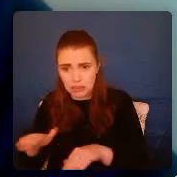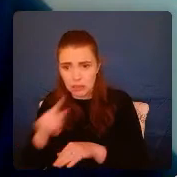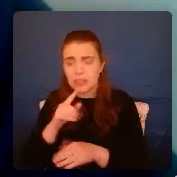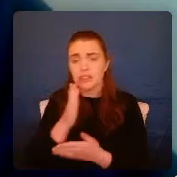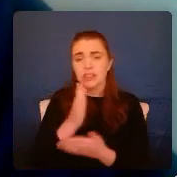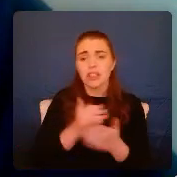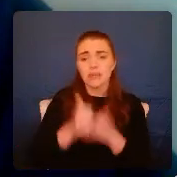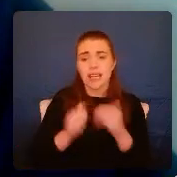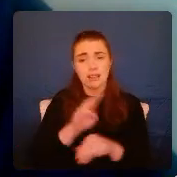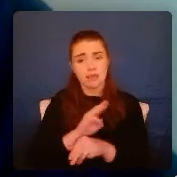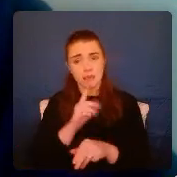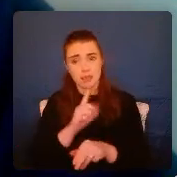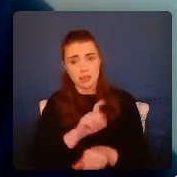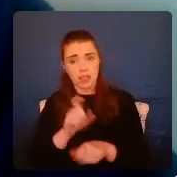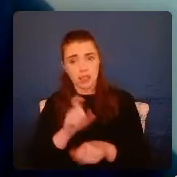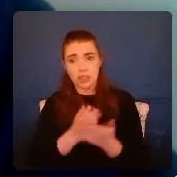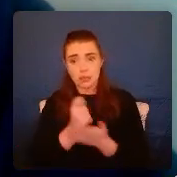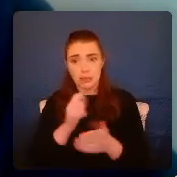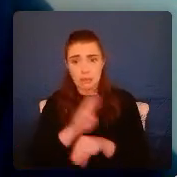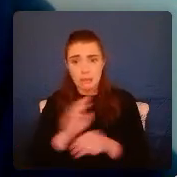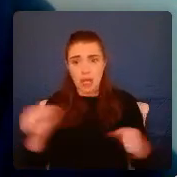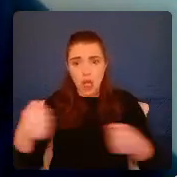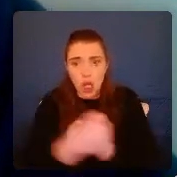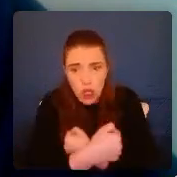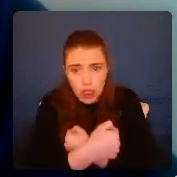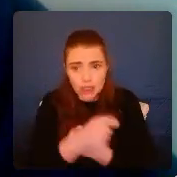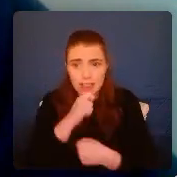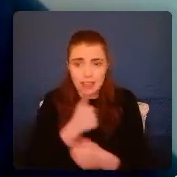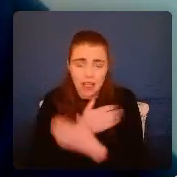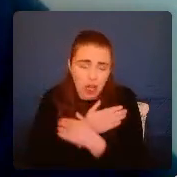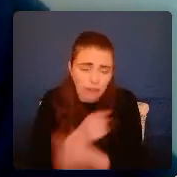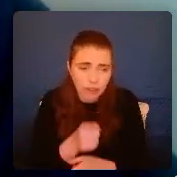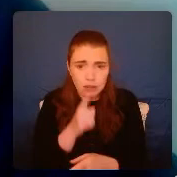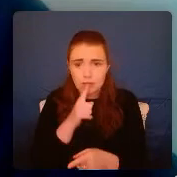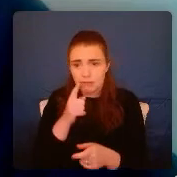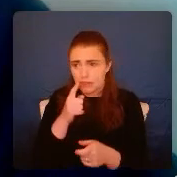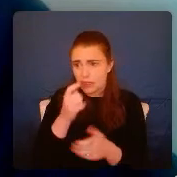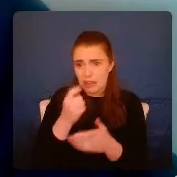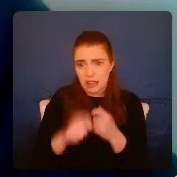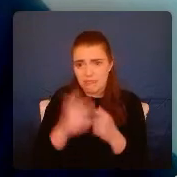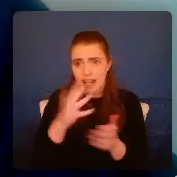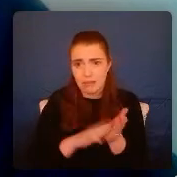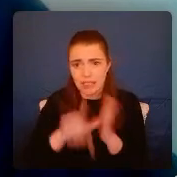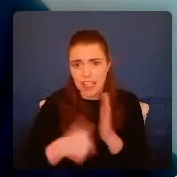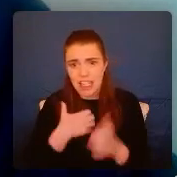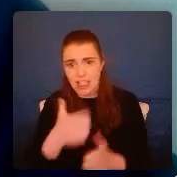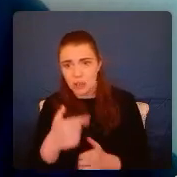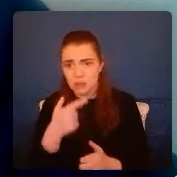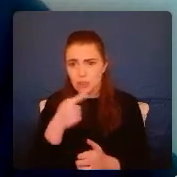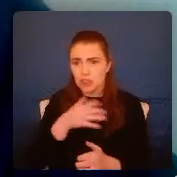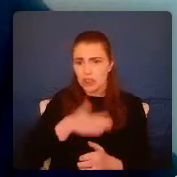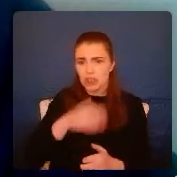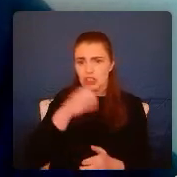hug and say she loved us and five minutes later she hated us and said she only drank because of how bad our behaviour was. Getting up each morning, I